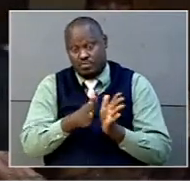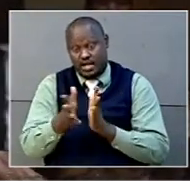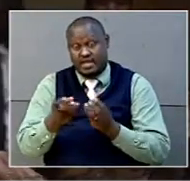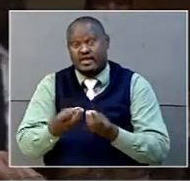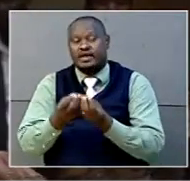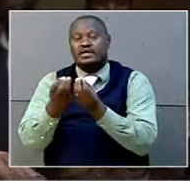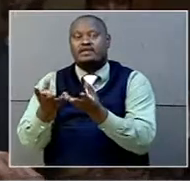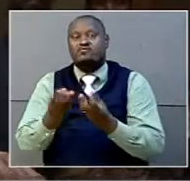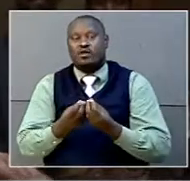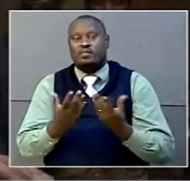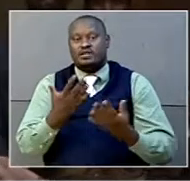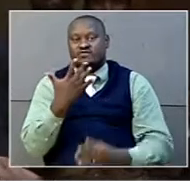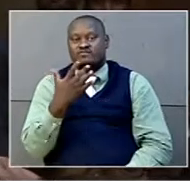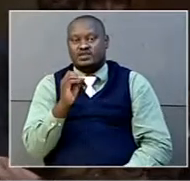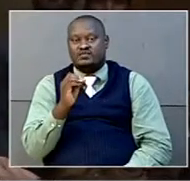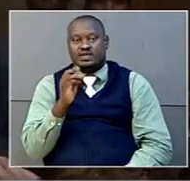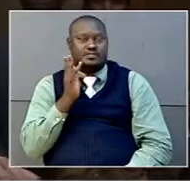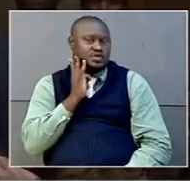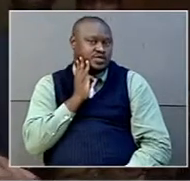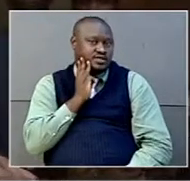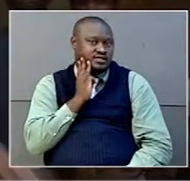of 50 million shillings.